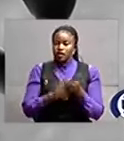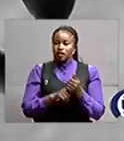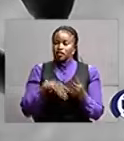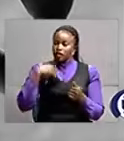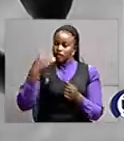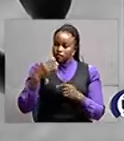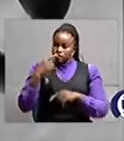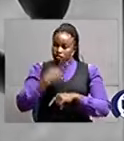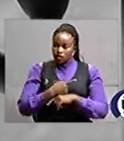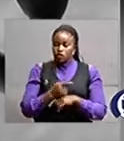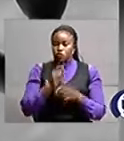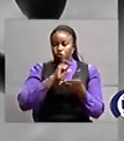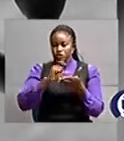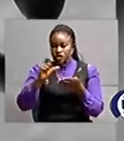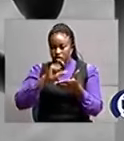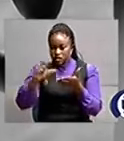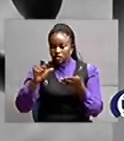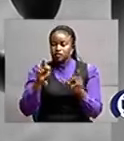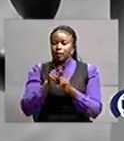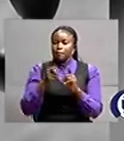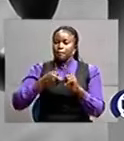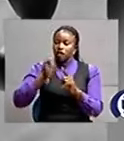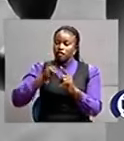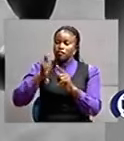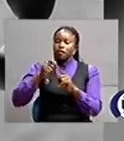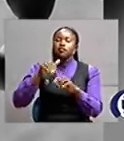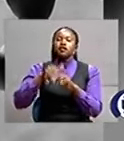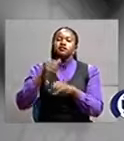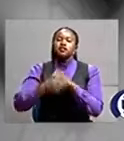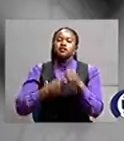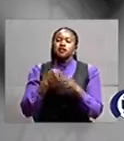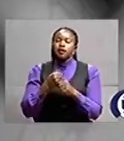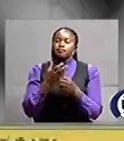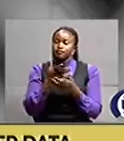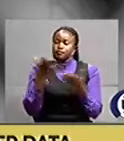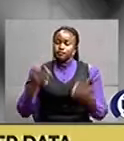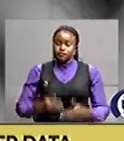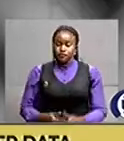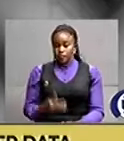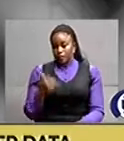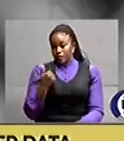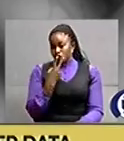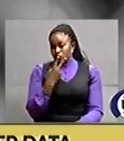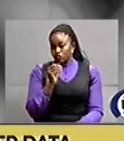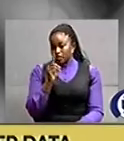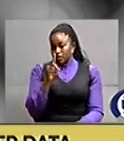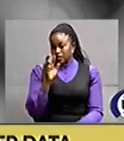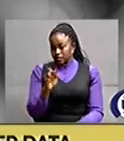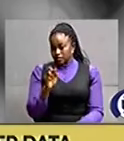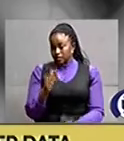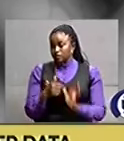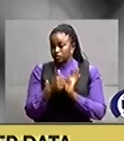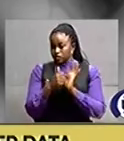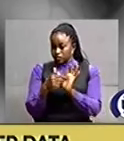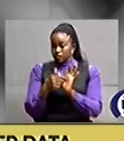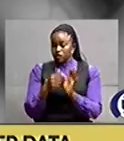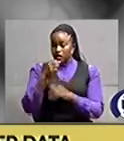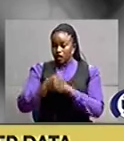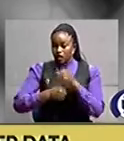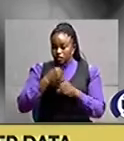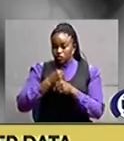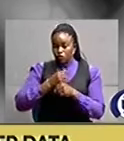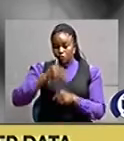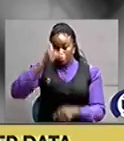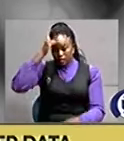weekly and monthly basis throughout the year. In 2018, for example, the annual police crime